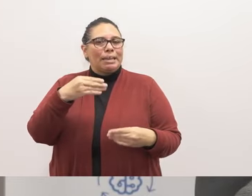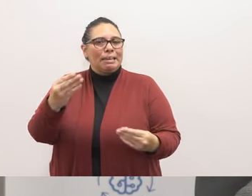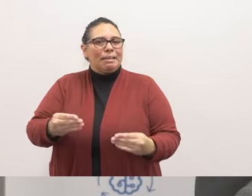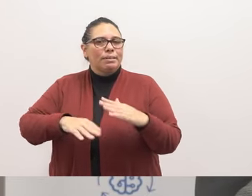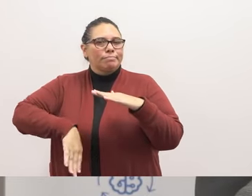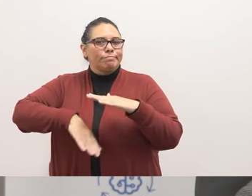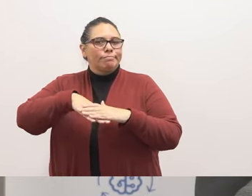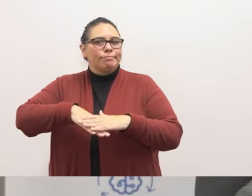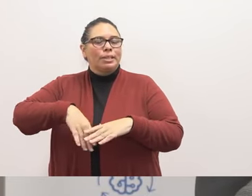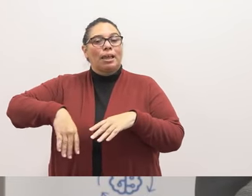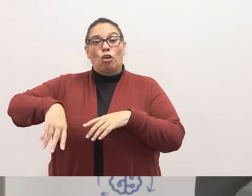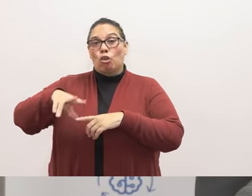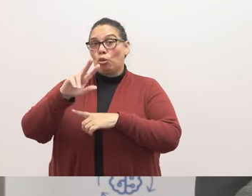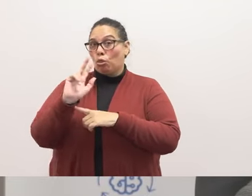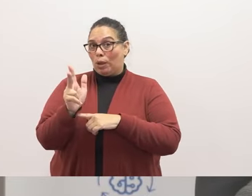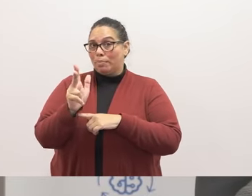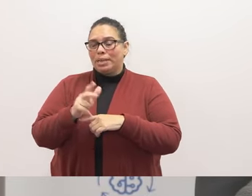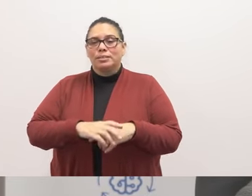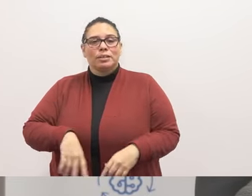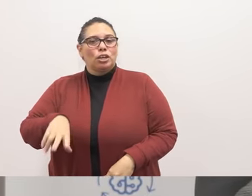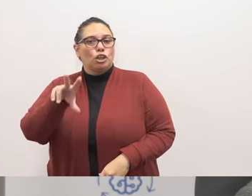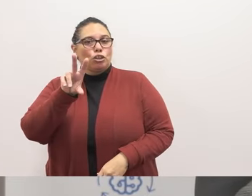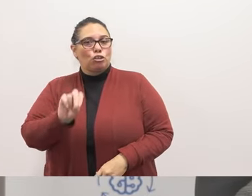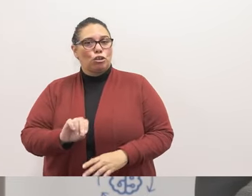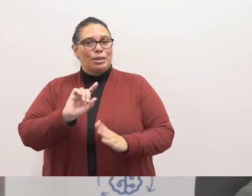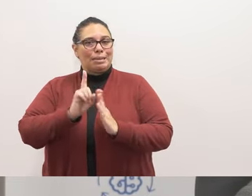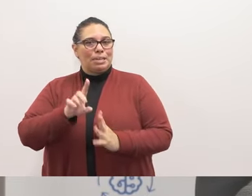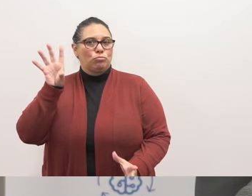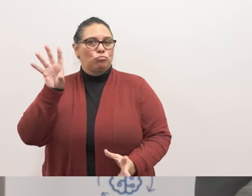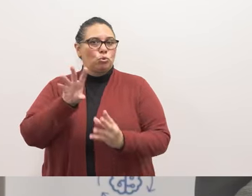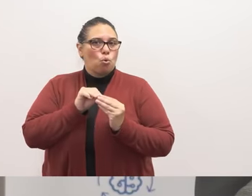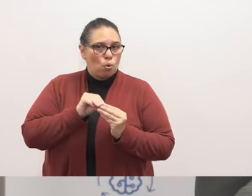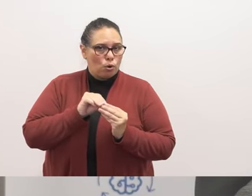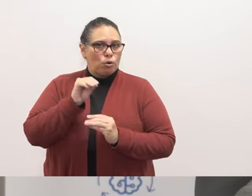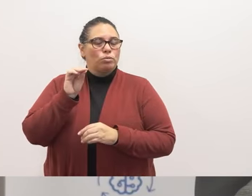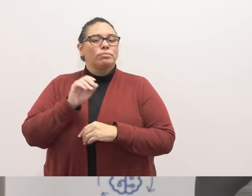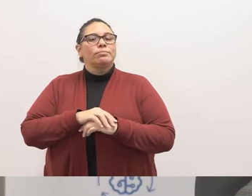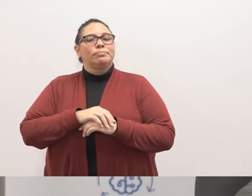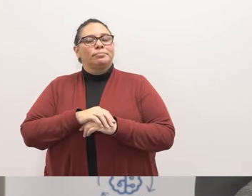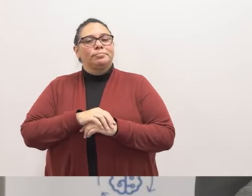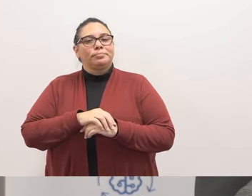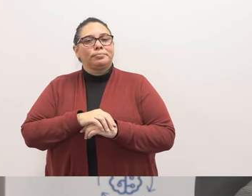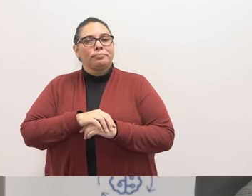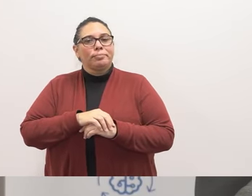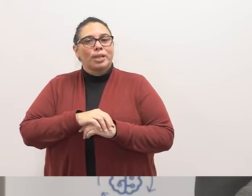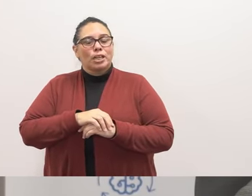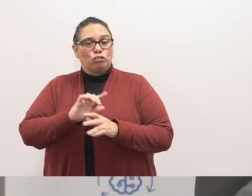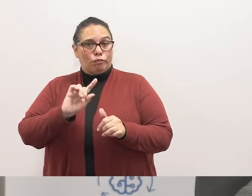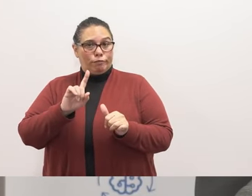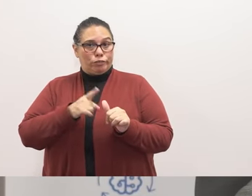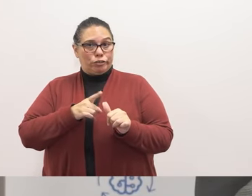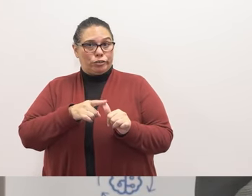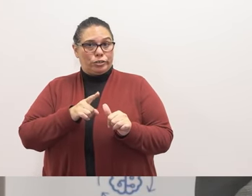minutes, and we'll spend a total of 30 minutes on public comment. So first up, we have Michael,